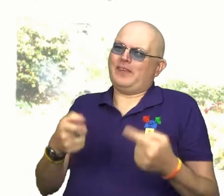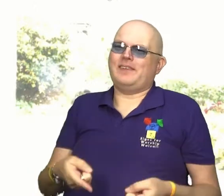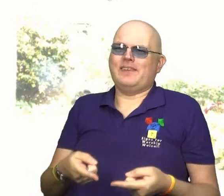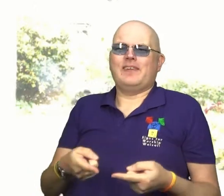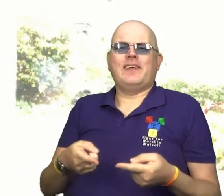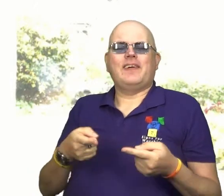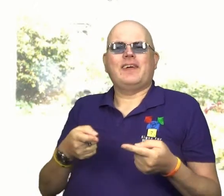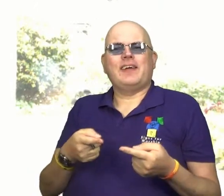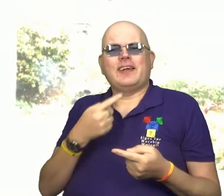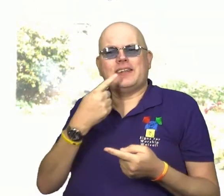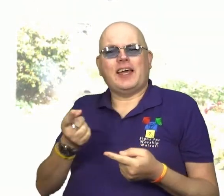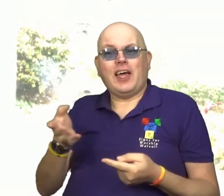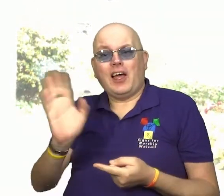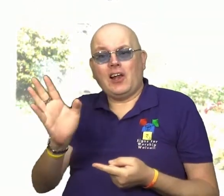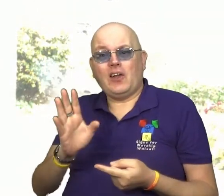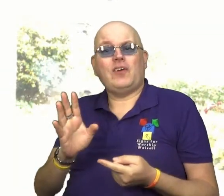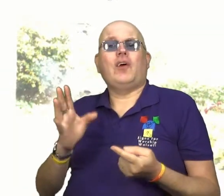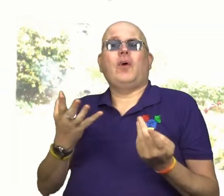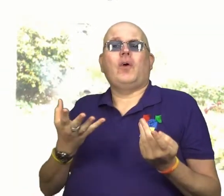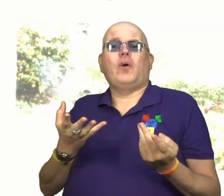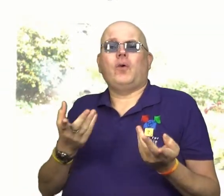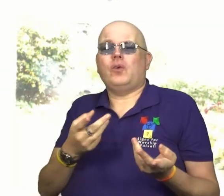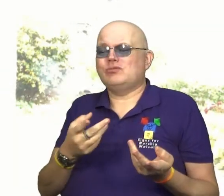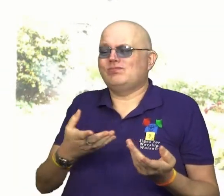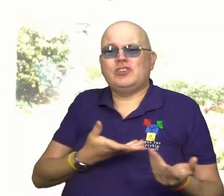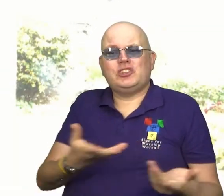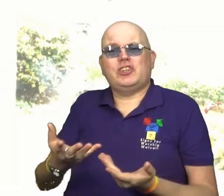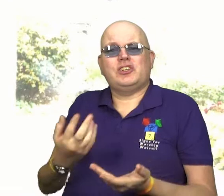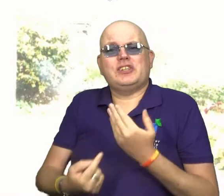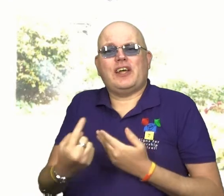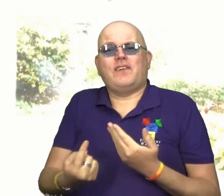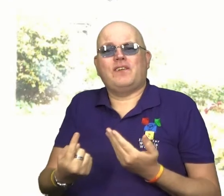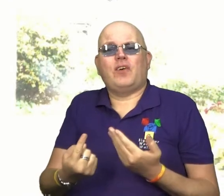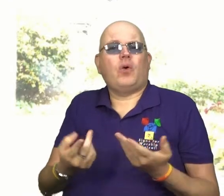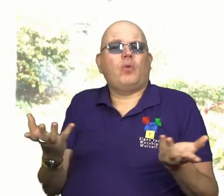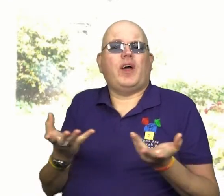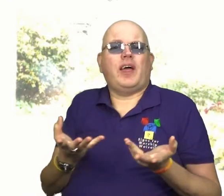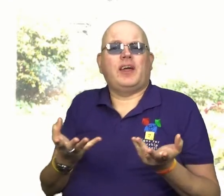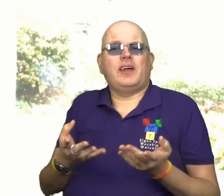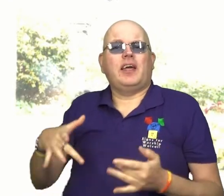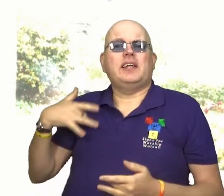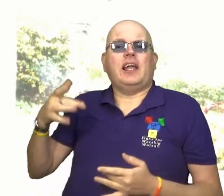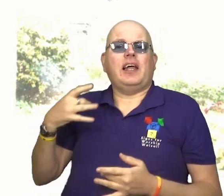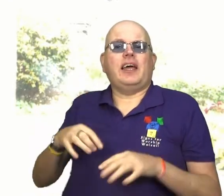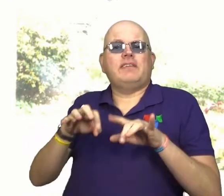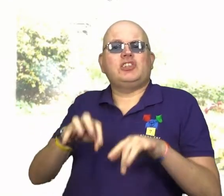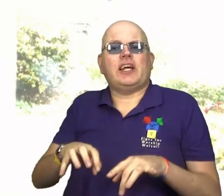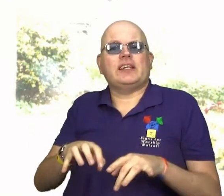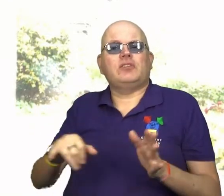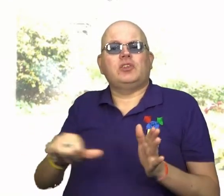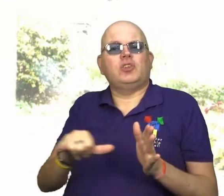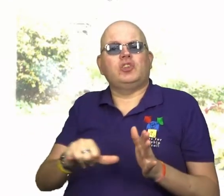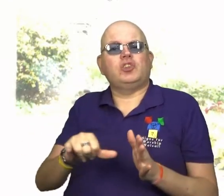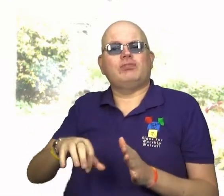Why don't you say hi, perhaps introduce yourself, tell us how your week's been over in the live chat